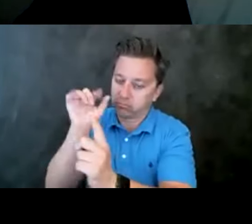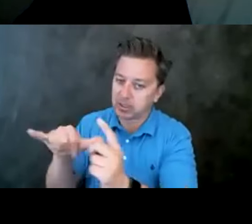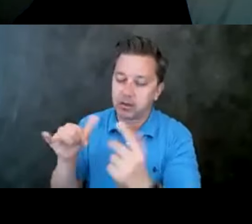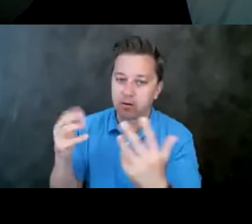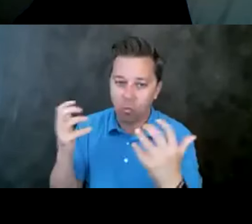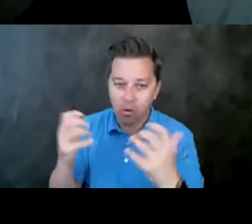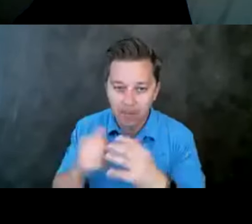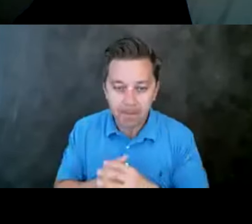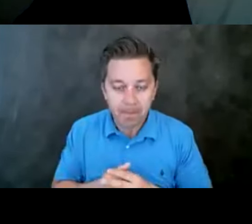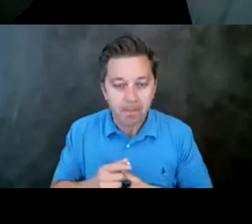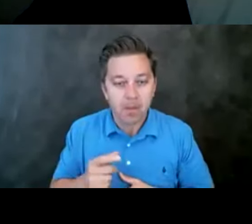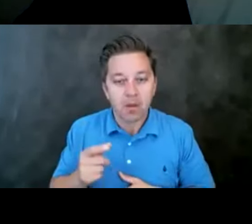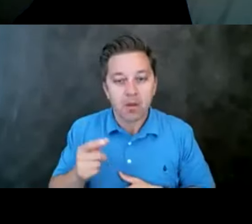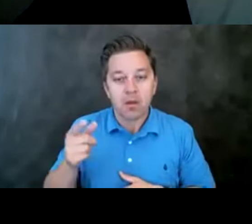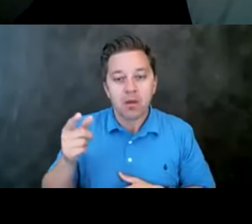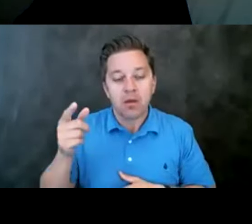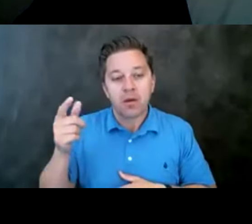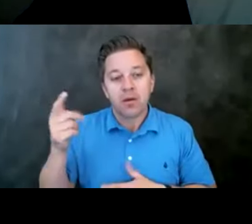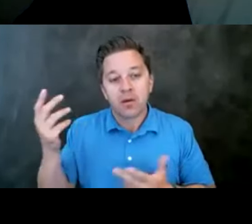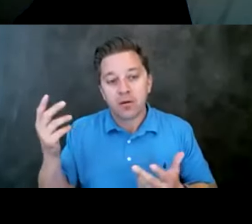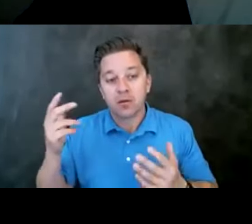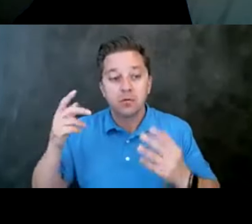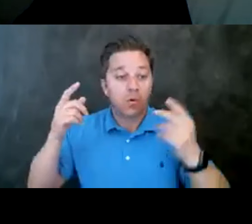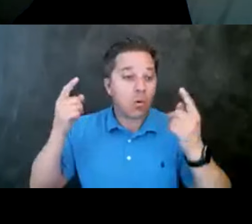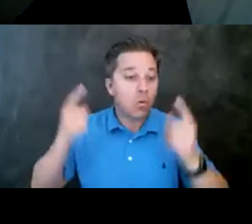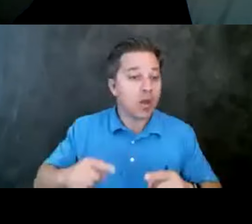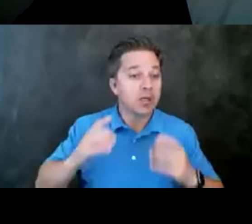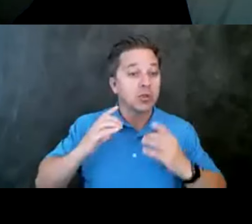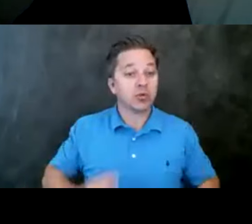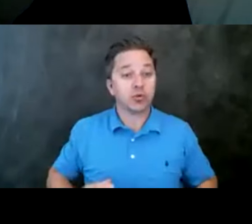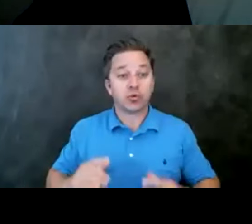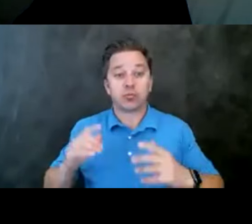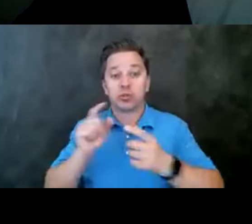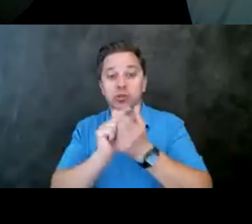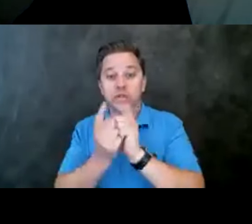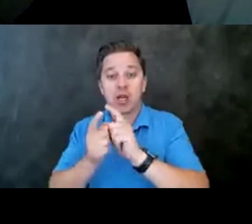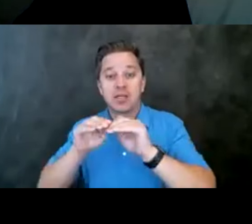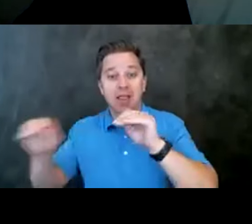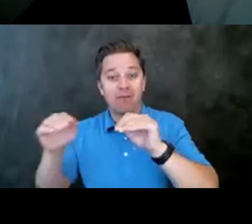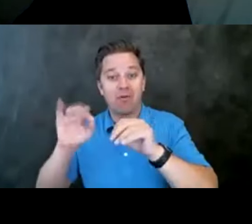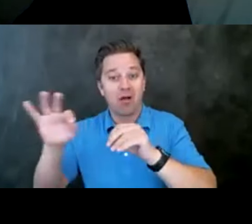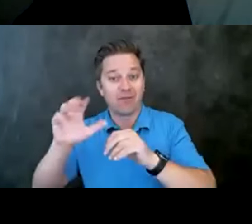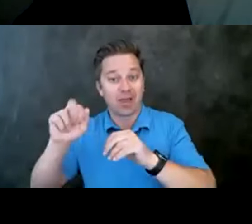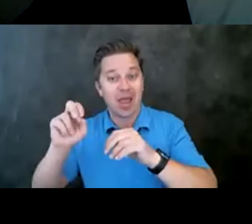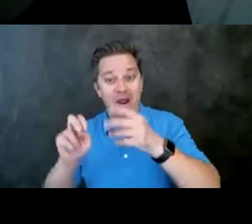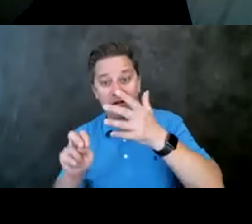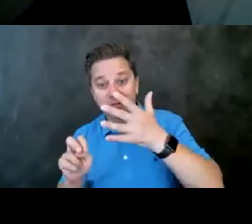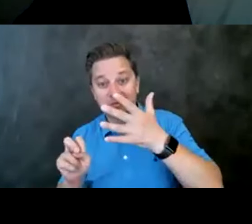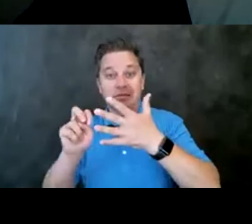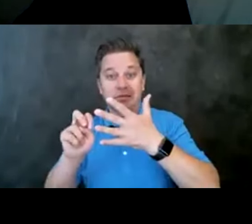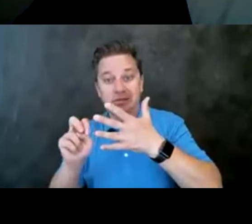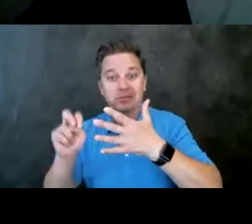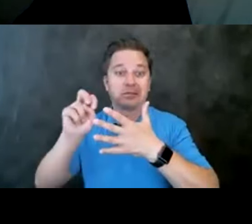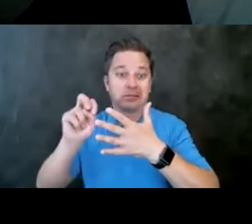when, and when consumers go from one level of care to another. And, uh, we wanted to let